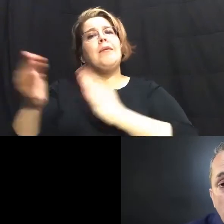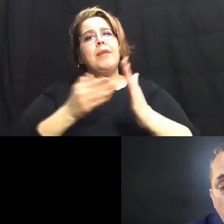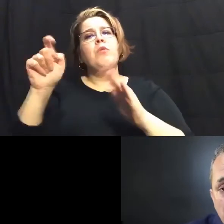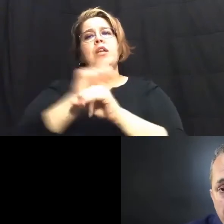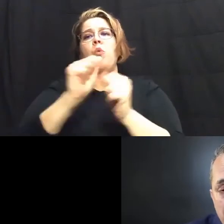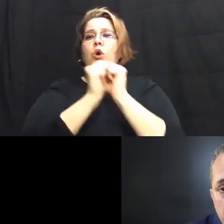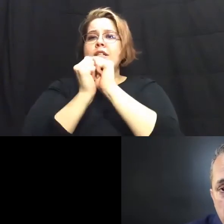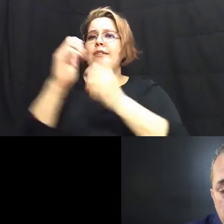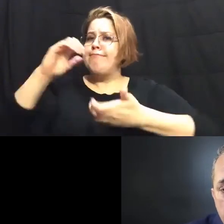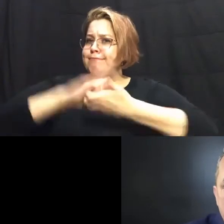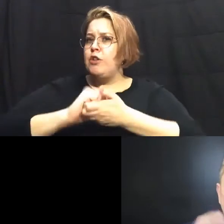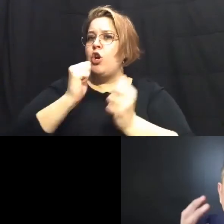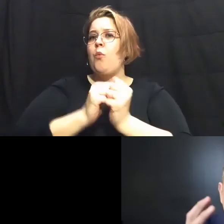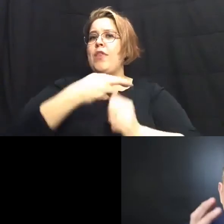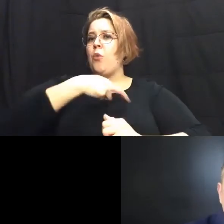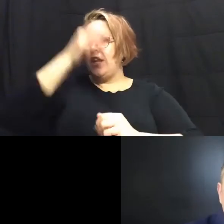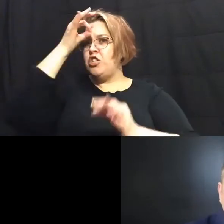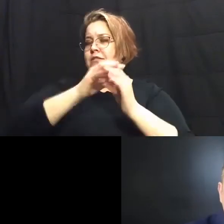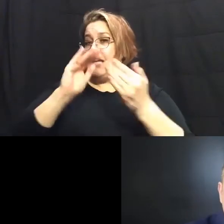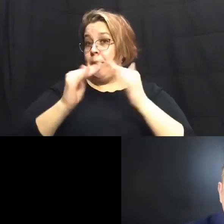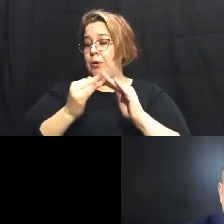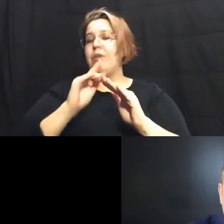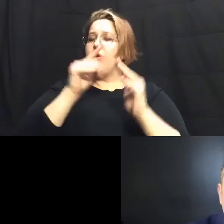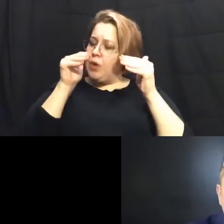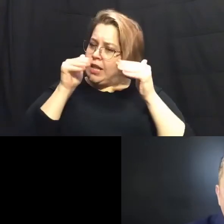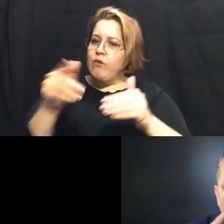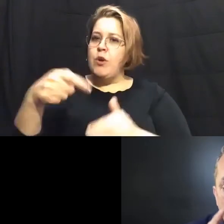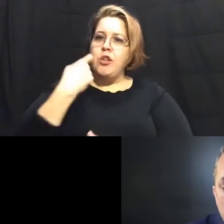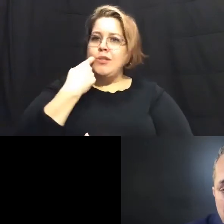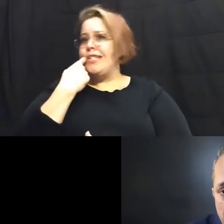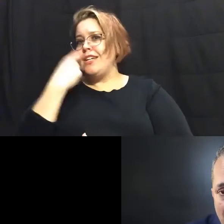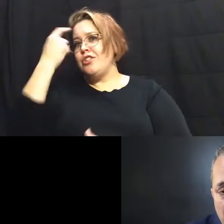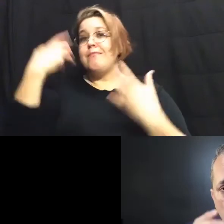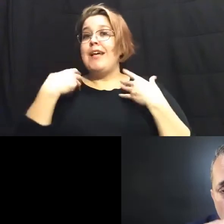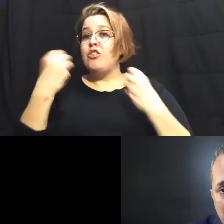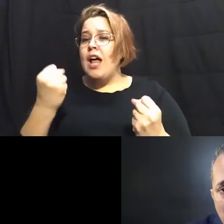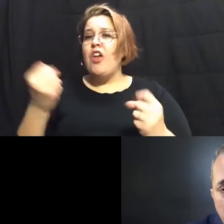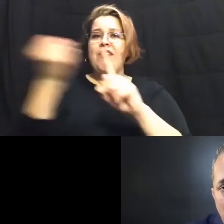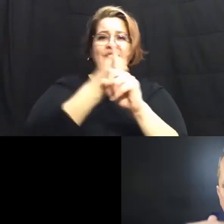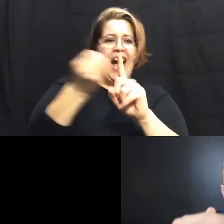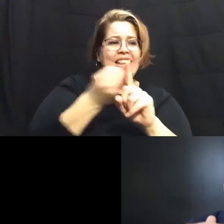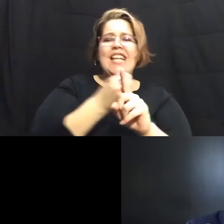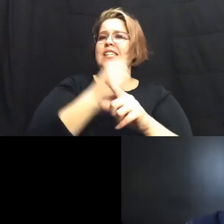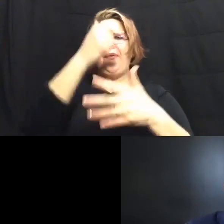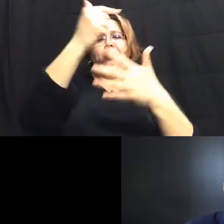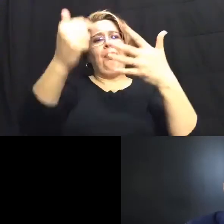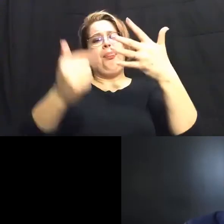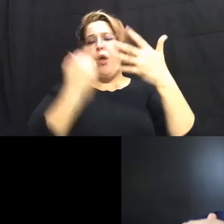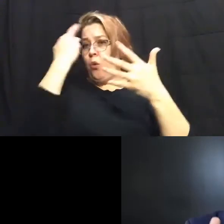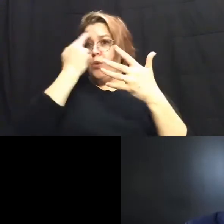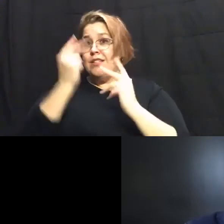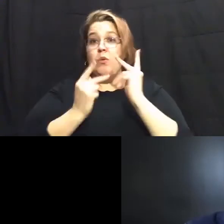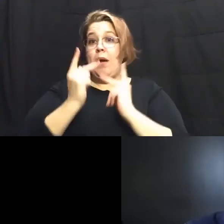we need to partner with the faith community and really focus on those addictions mental health domestic violence you go right down the line of reasons why people are